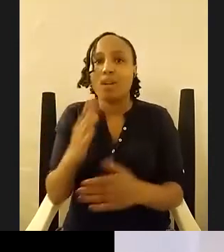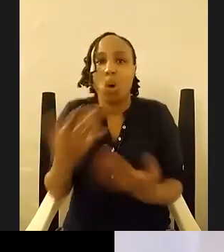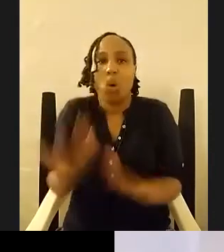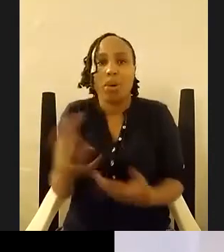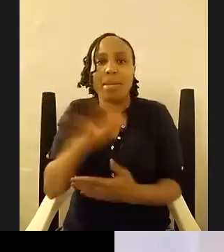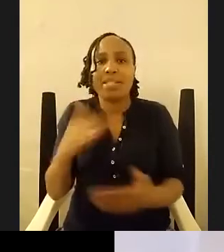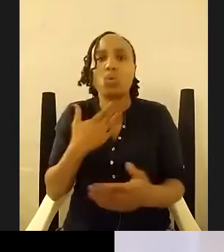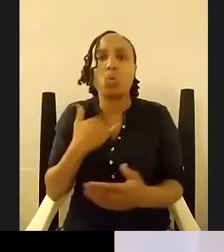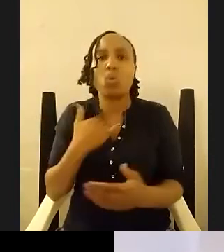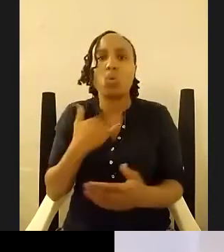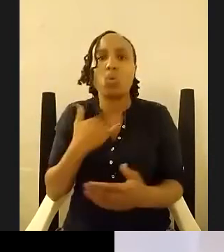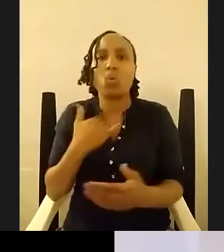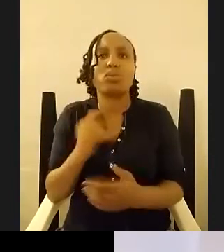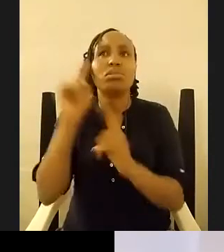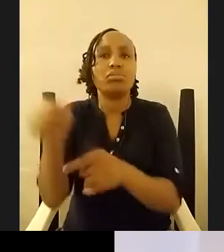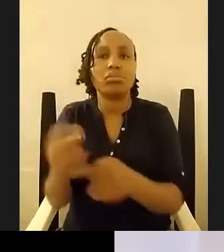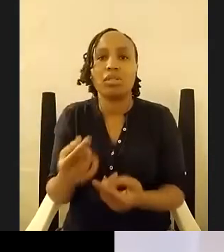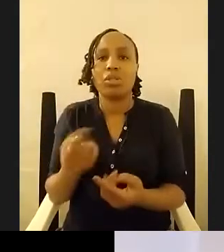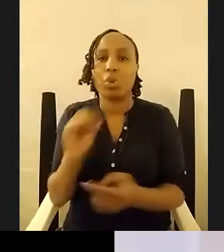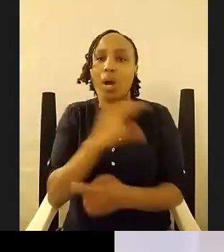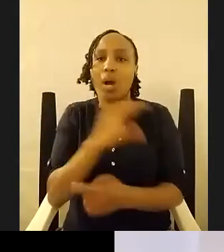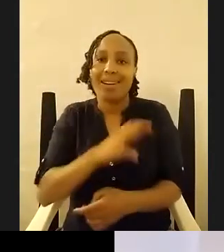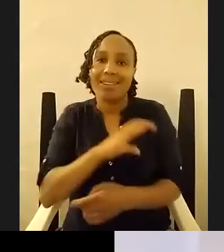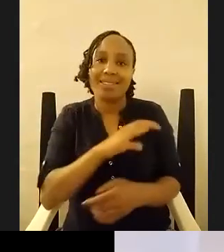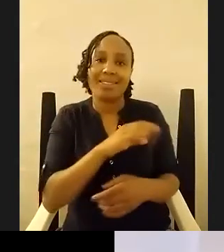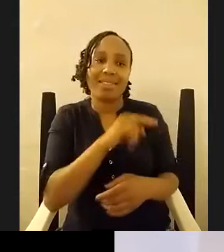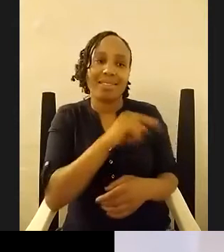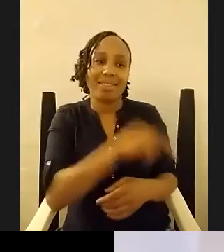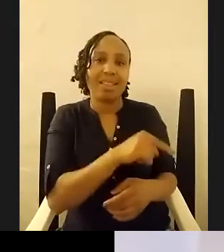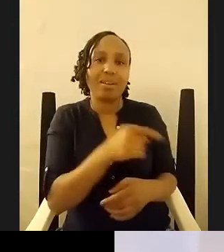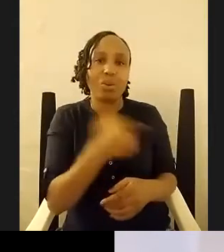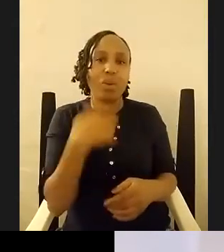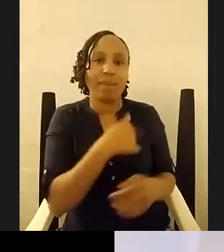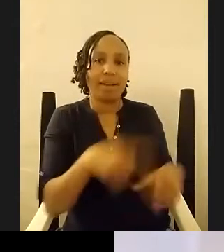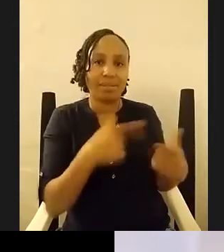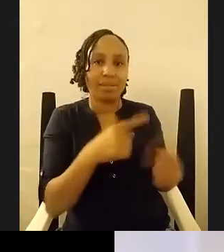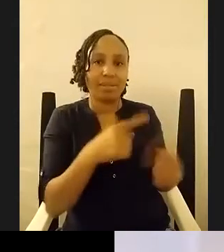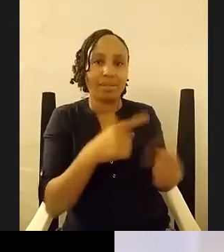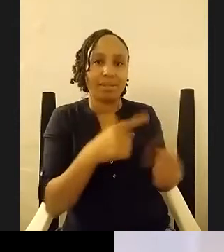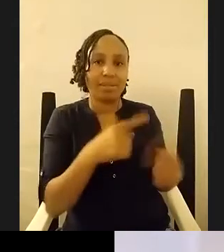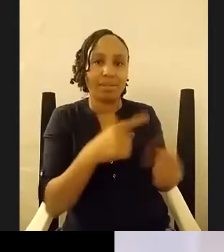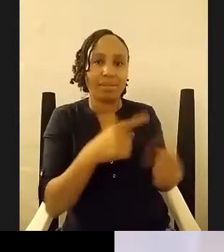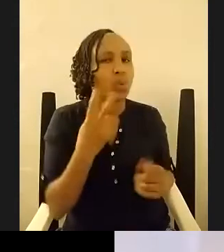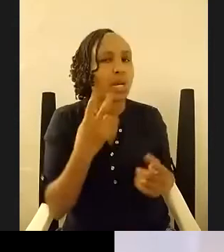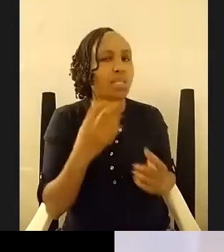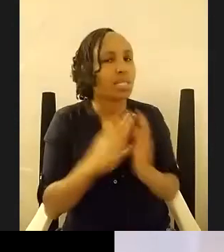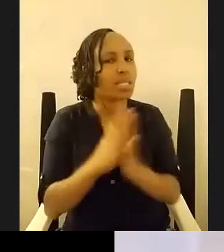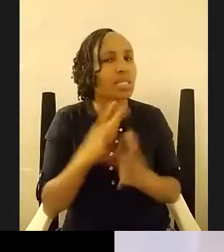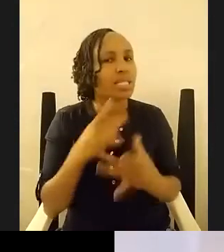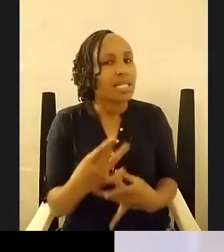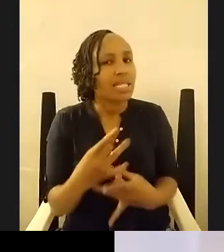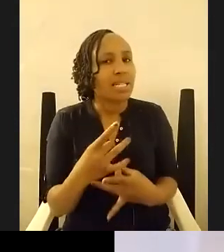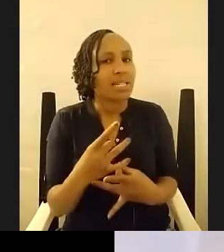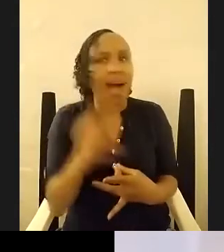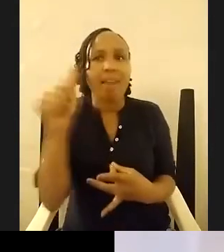imbued with these places that i've been or that we've been in i'm always curious and most interested in that other place that you haven't been in